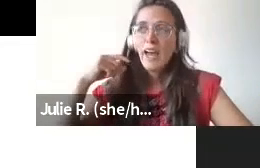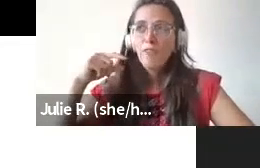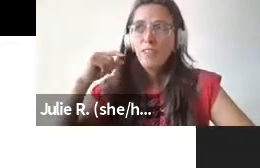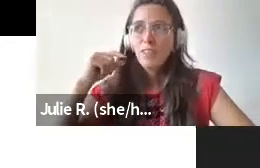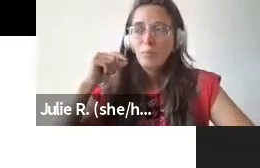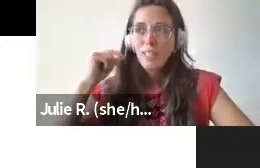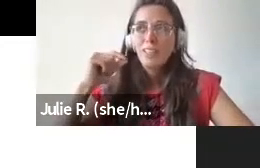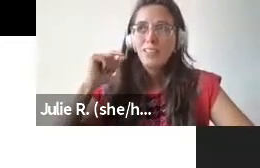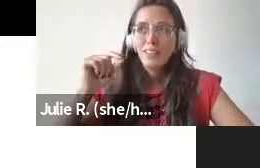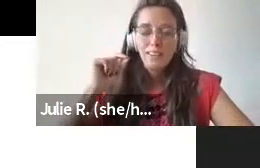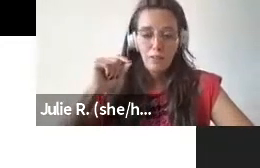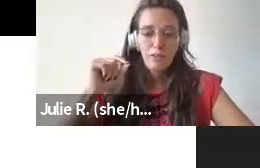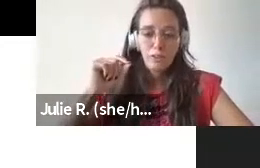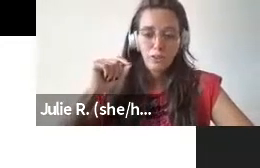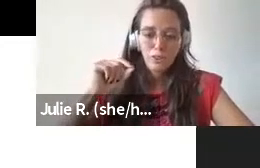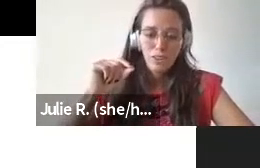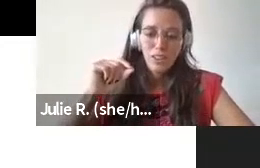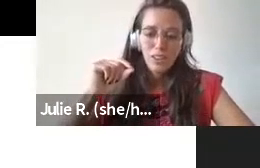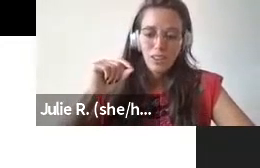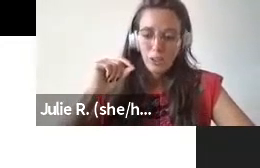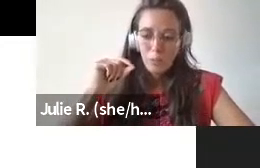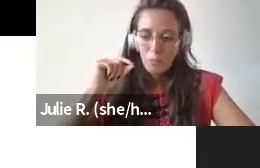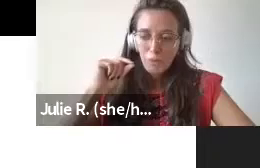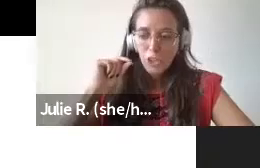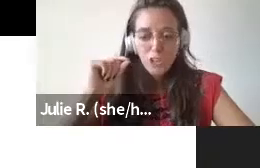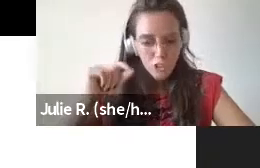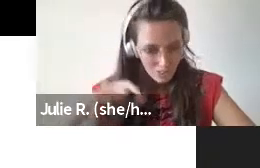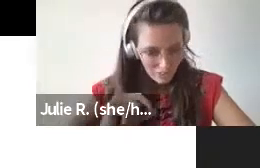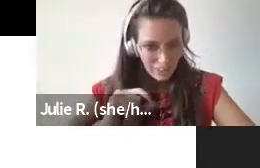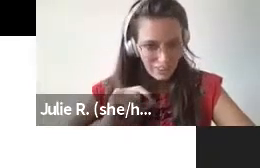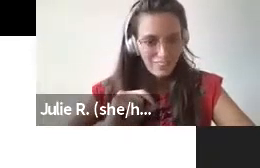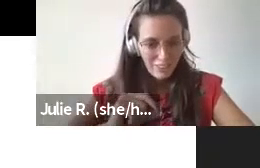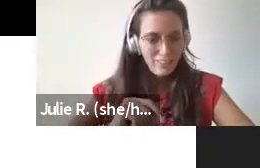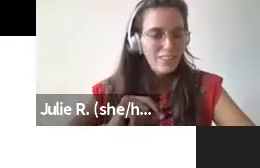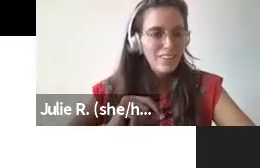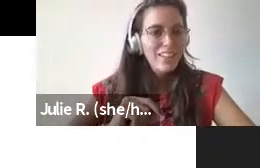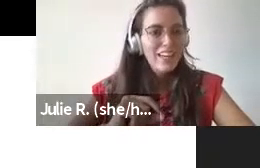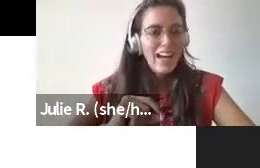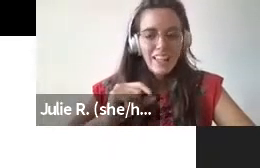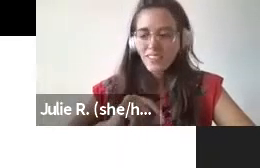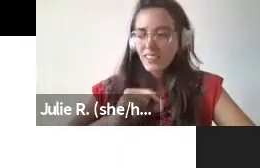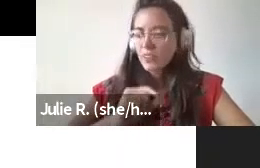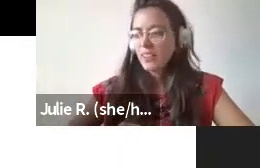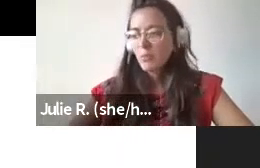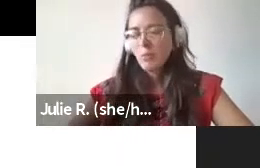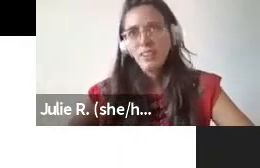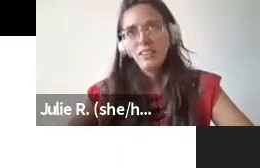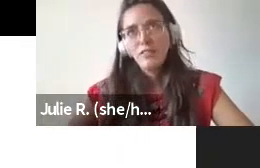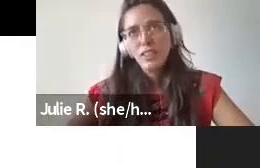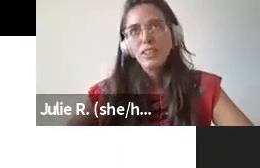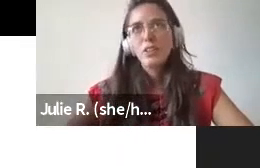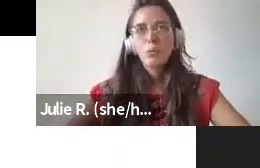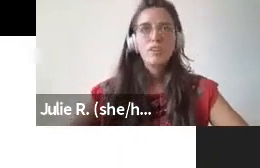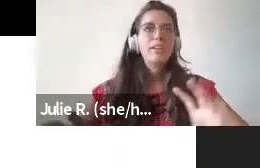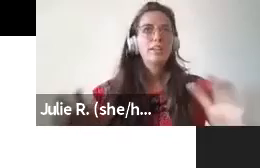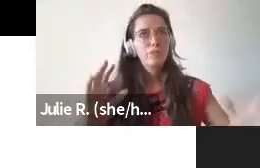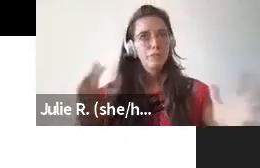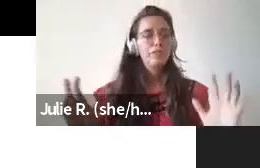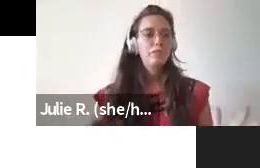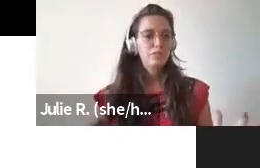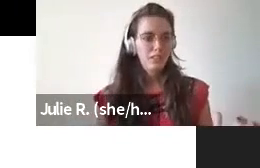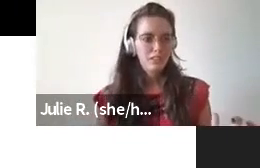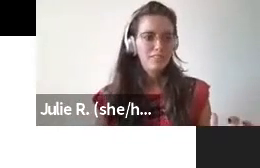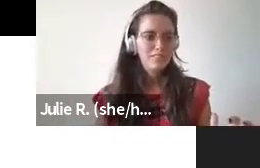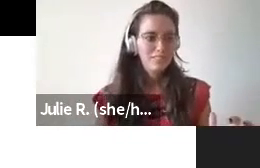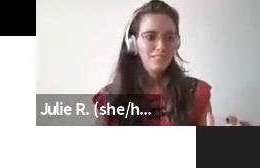and having making that effort um consciously right i still end up at the end of the year